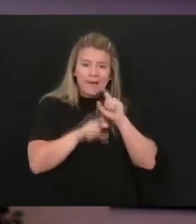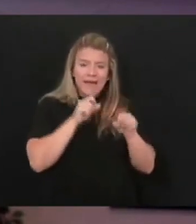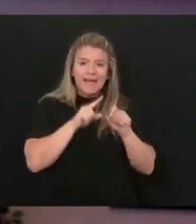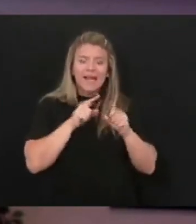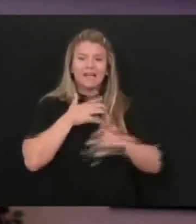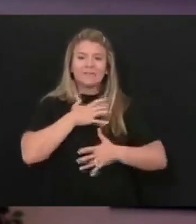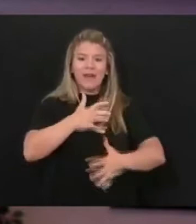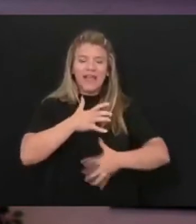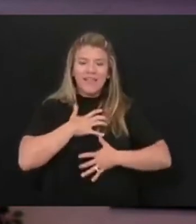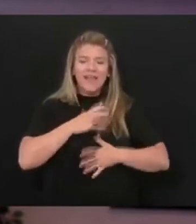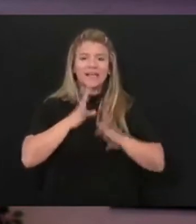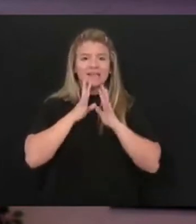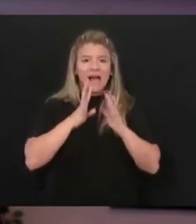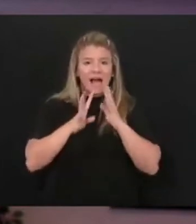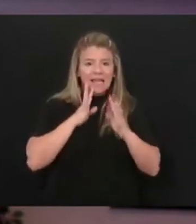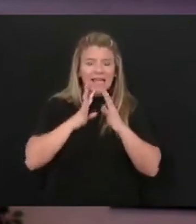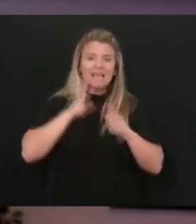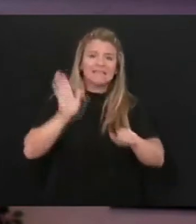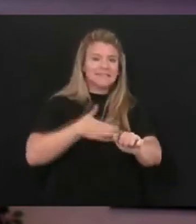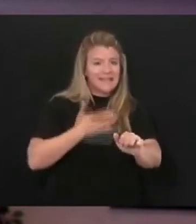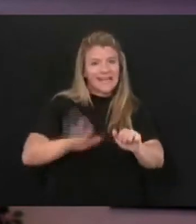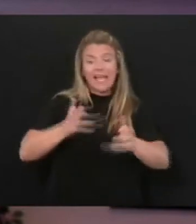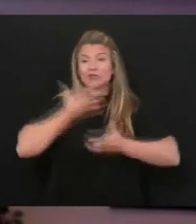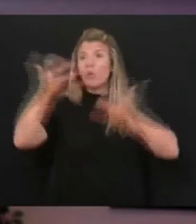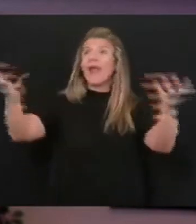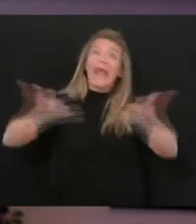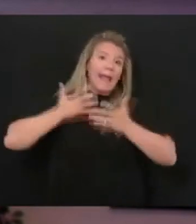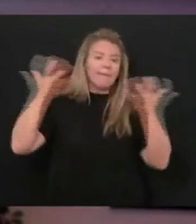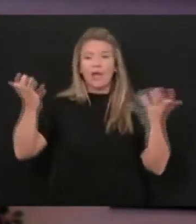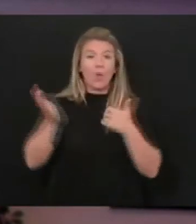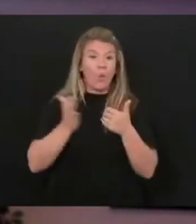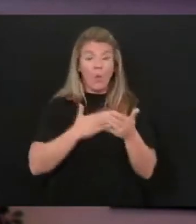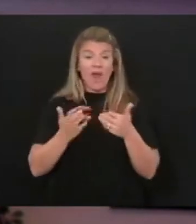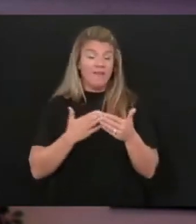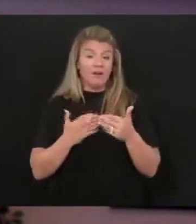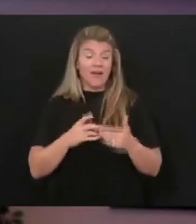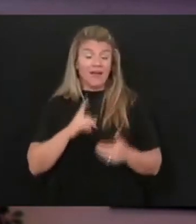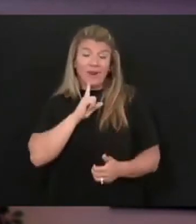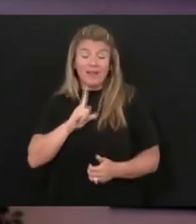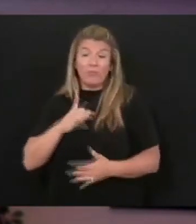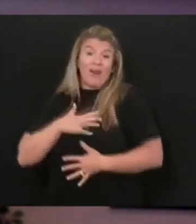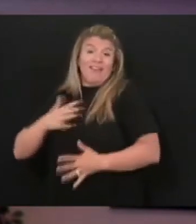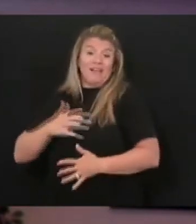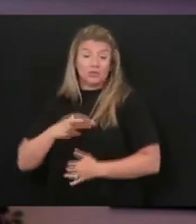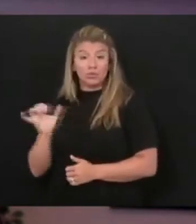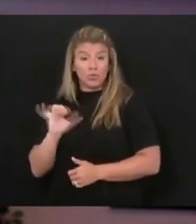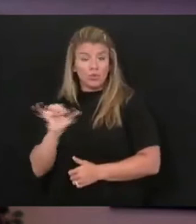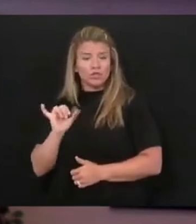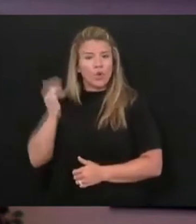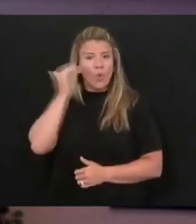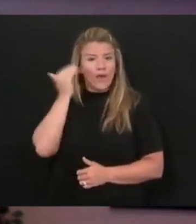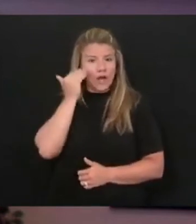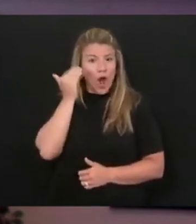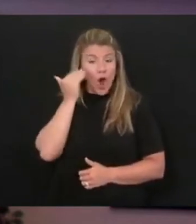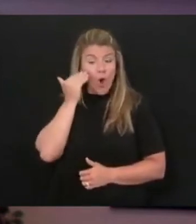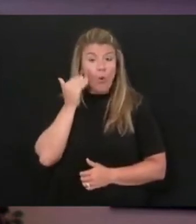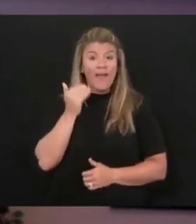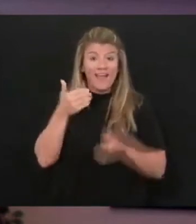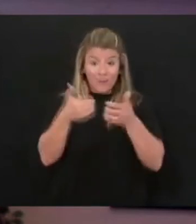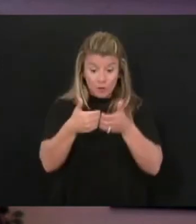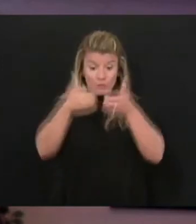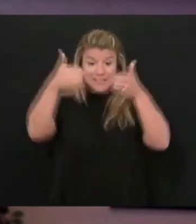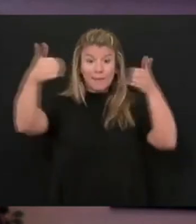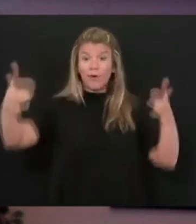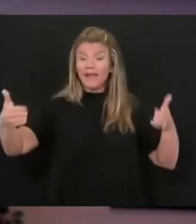talking and singing and screaming, et cetera, and even just breathing. So that we know that being separated can